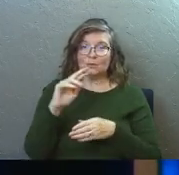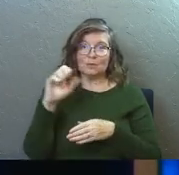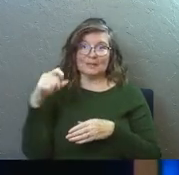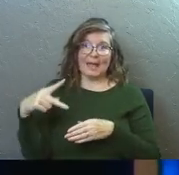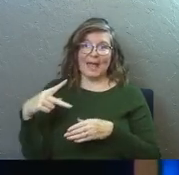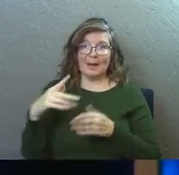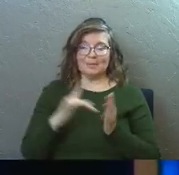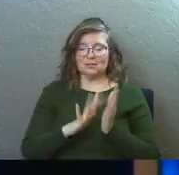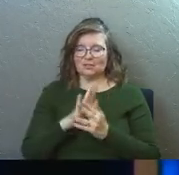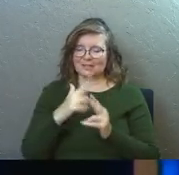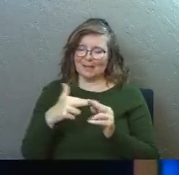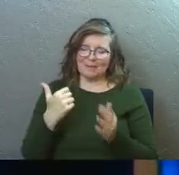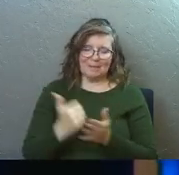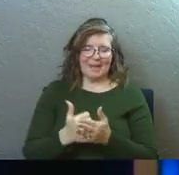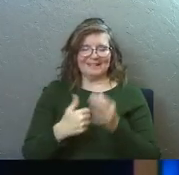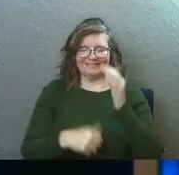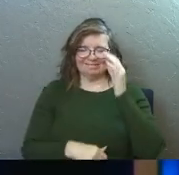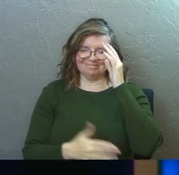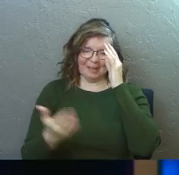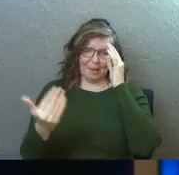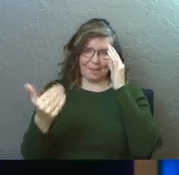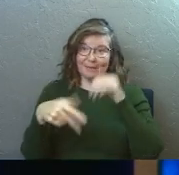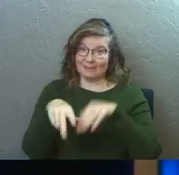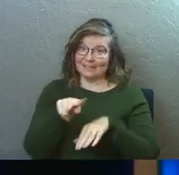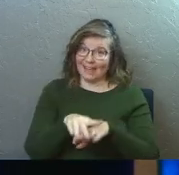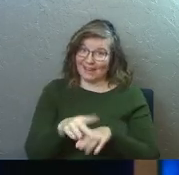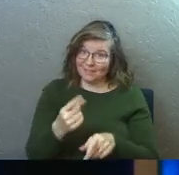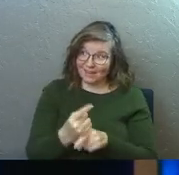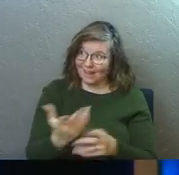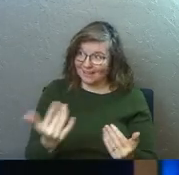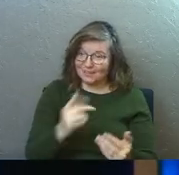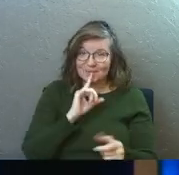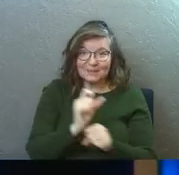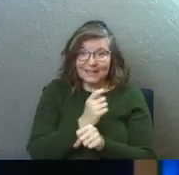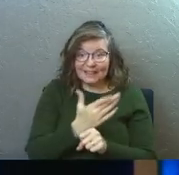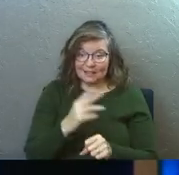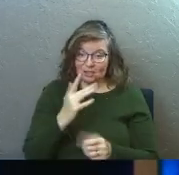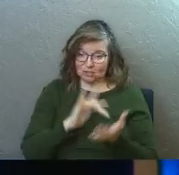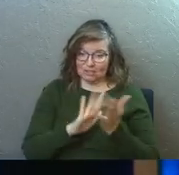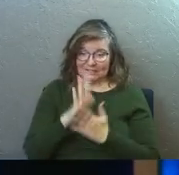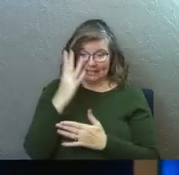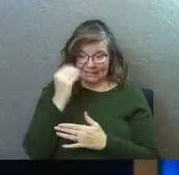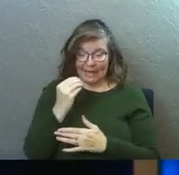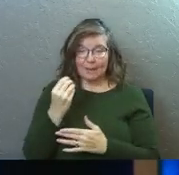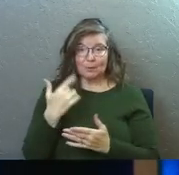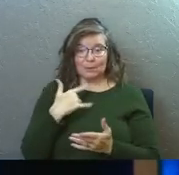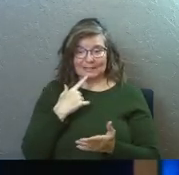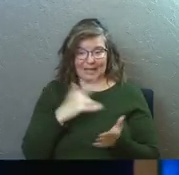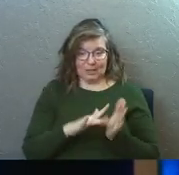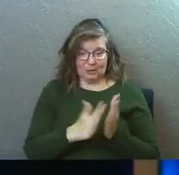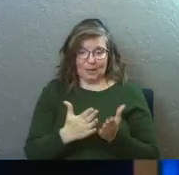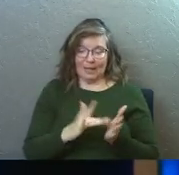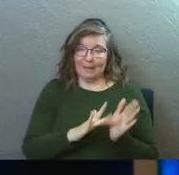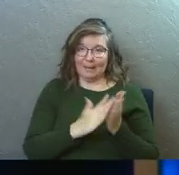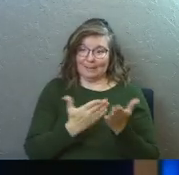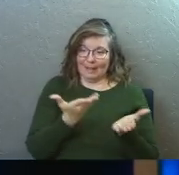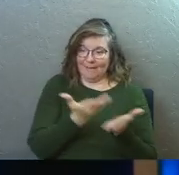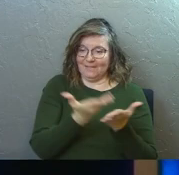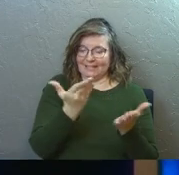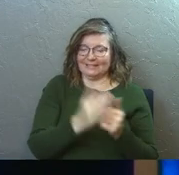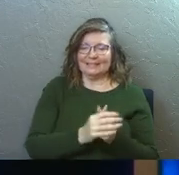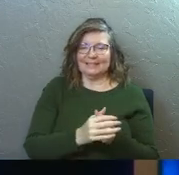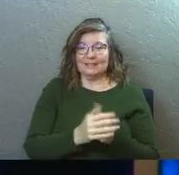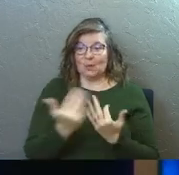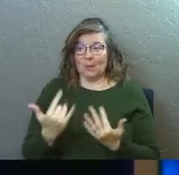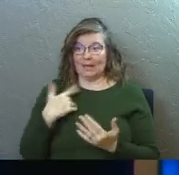nap in Jesus name. Amen. Come on. That's a real thing. Jesus napped, right? We could say it's scriptural. That's biblical evidence.